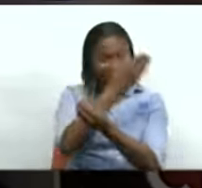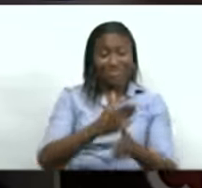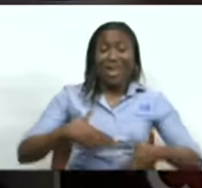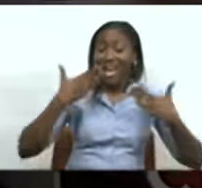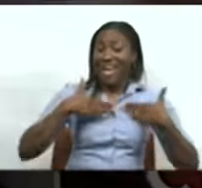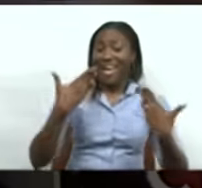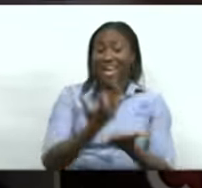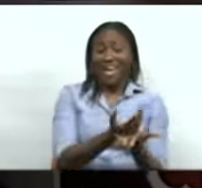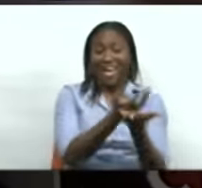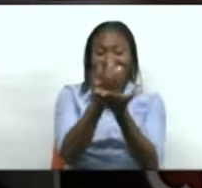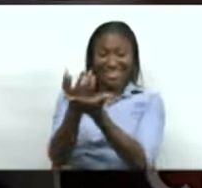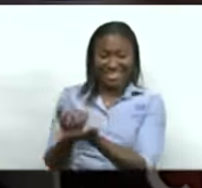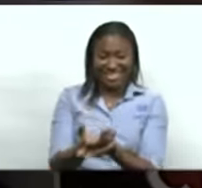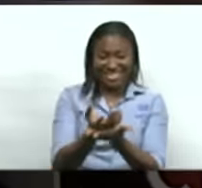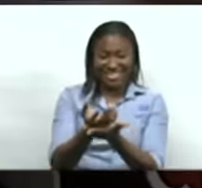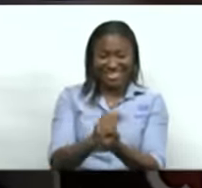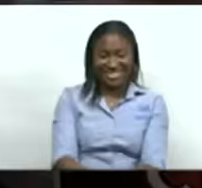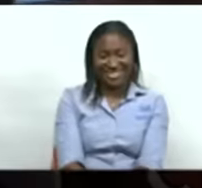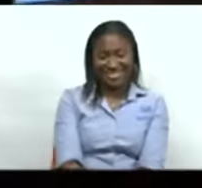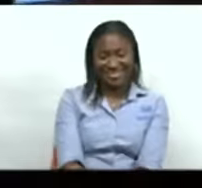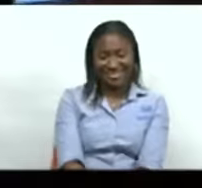CNC3 News team, Shib Diwali.